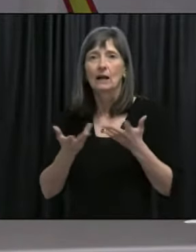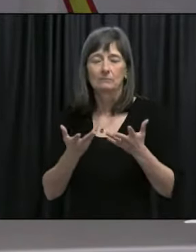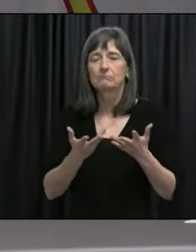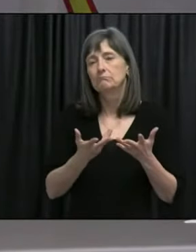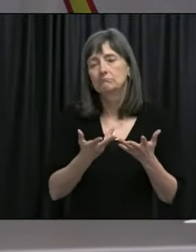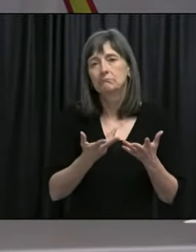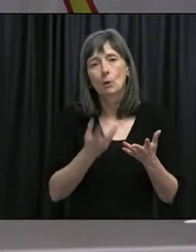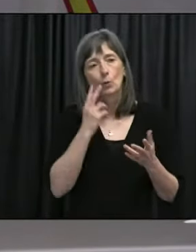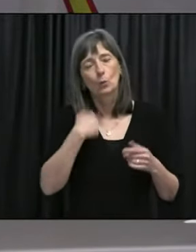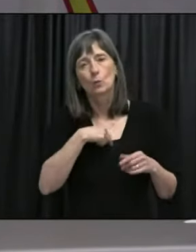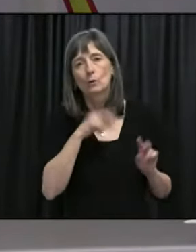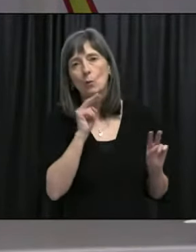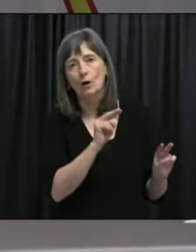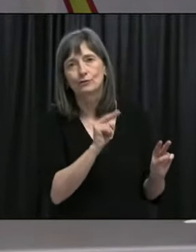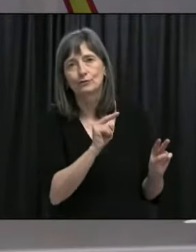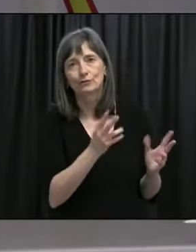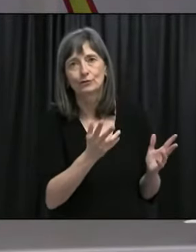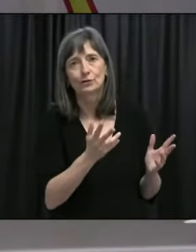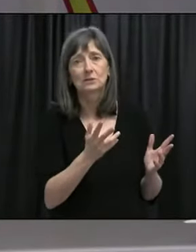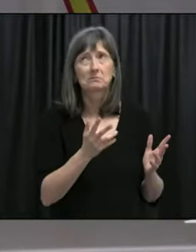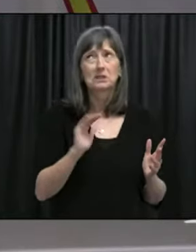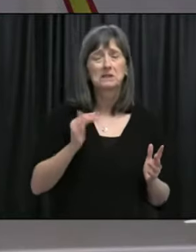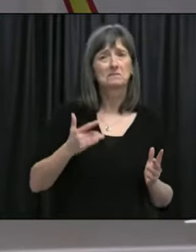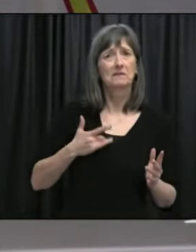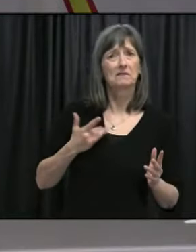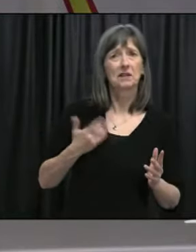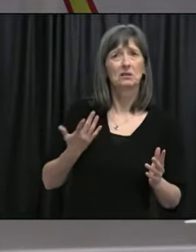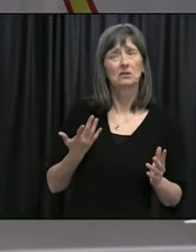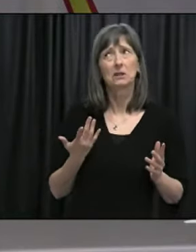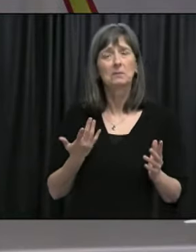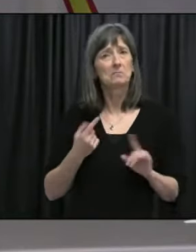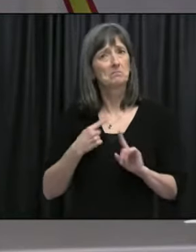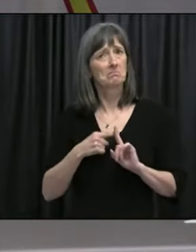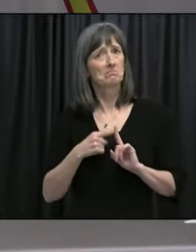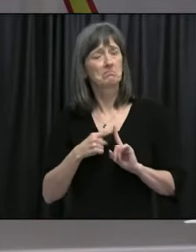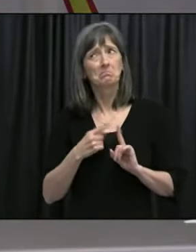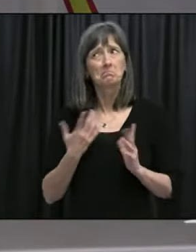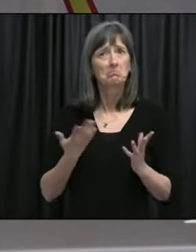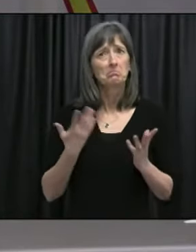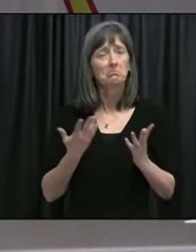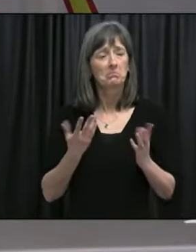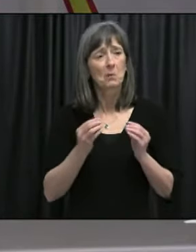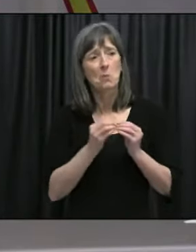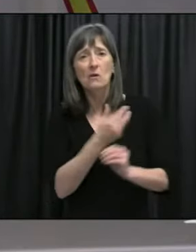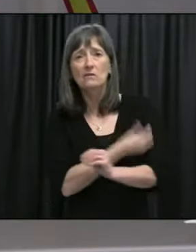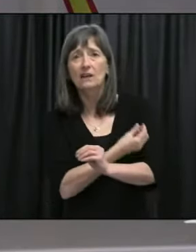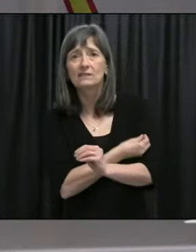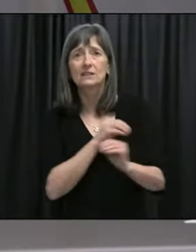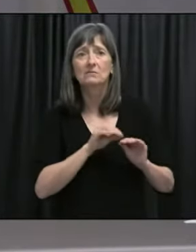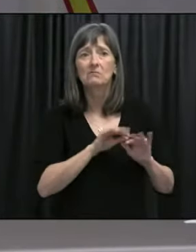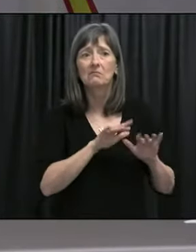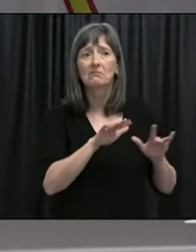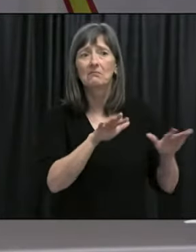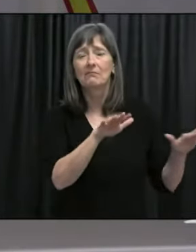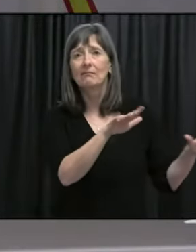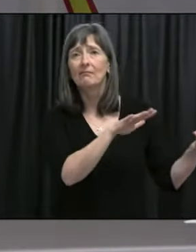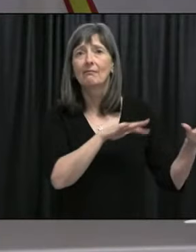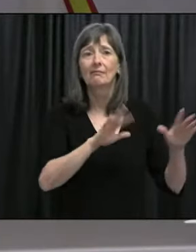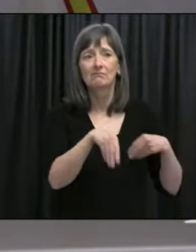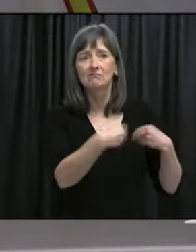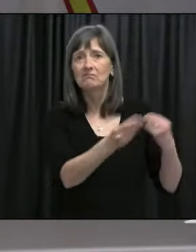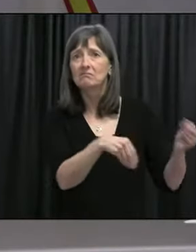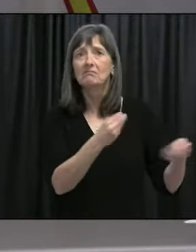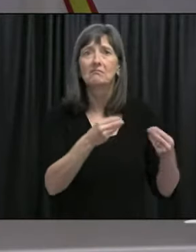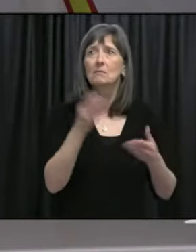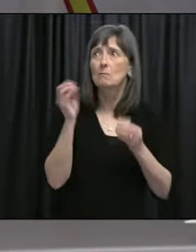so I, you know, I think there's a degree of optimism in the year, especially as, uh, as the vaccines, uh, continue to roll out and the supply